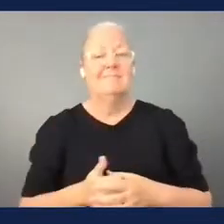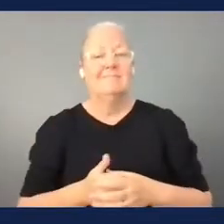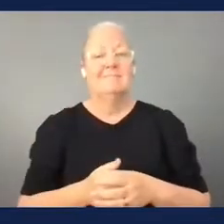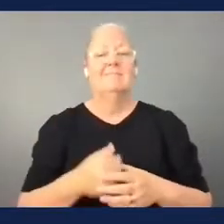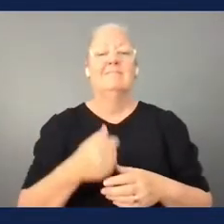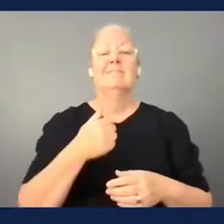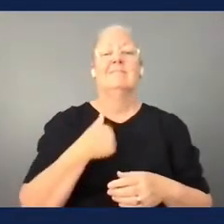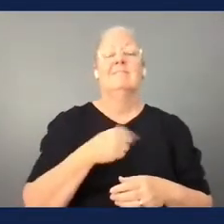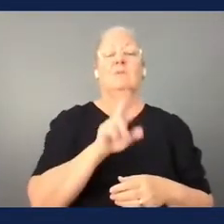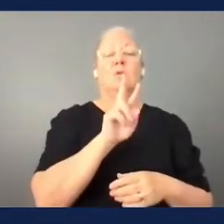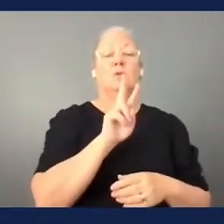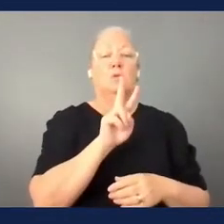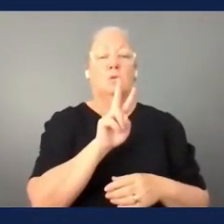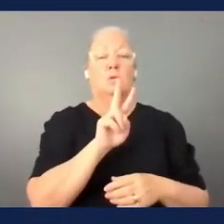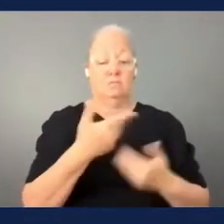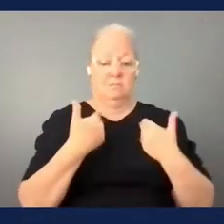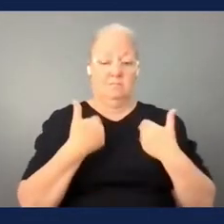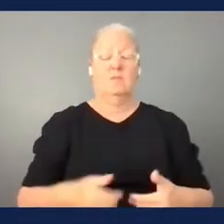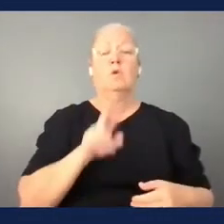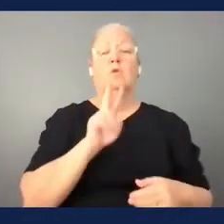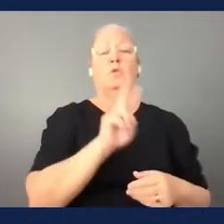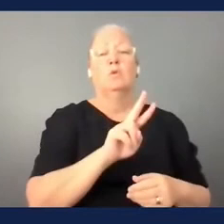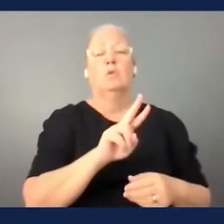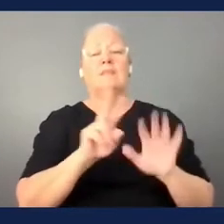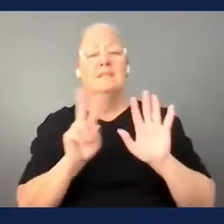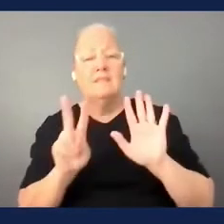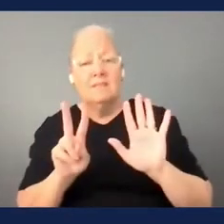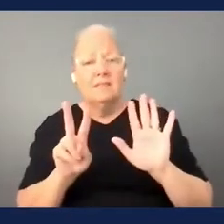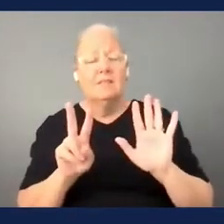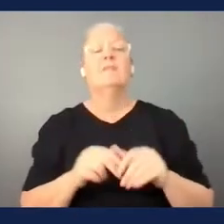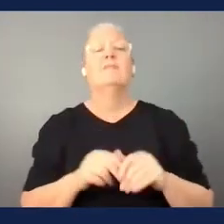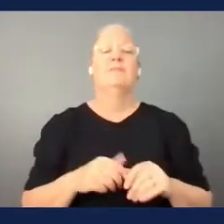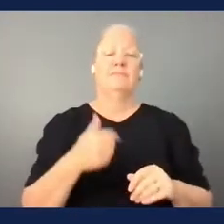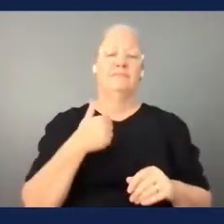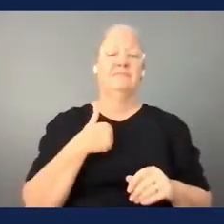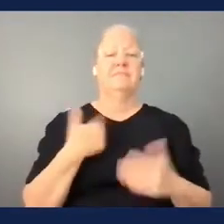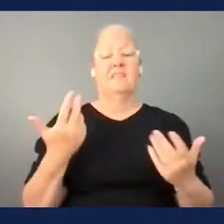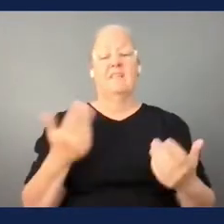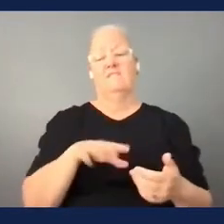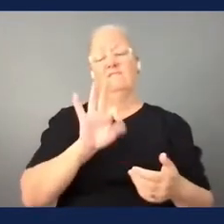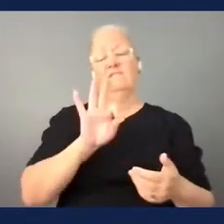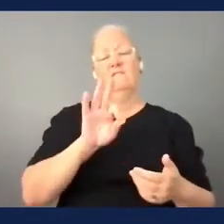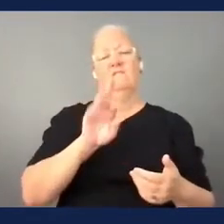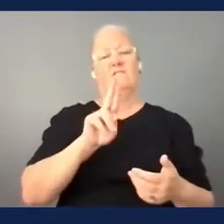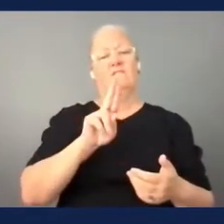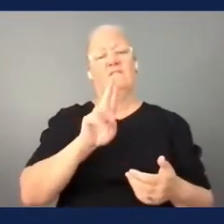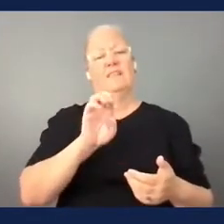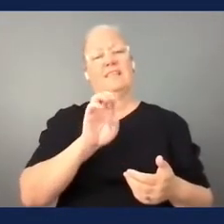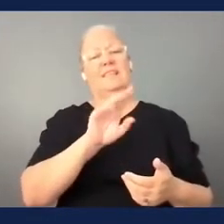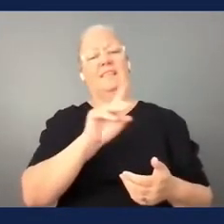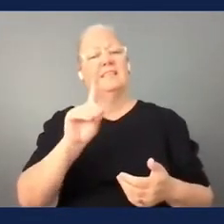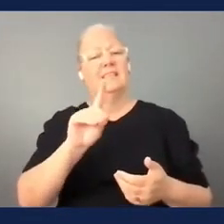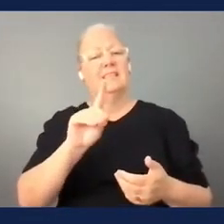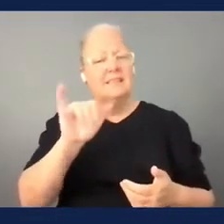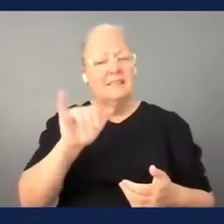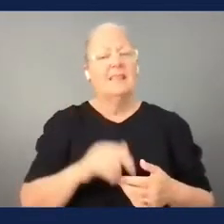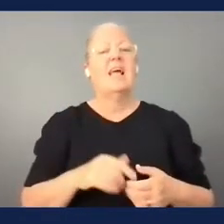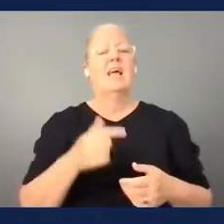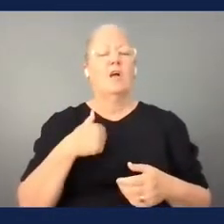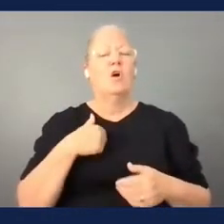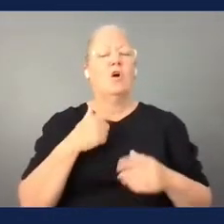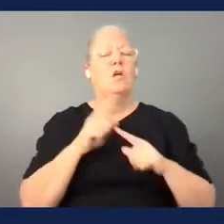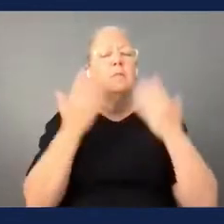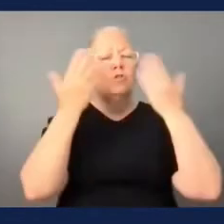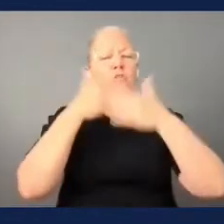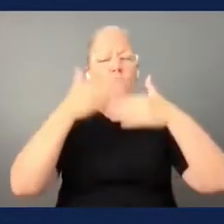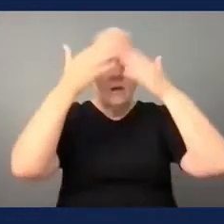white male black black hair black beard middle eastern look and it's a very pleasure to be here with you today and presenting about para football